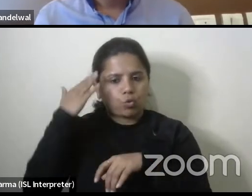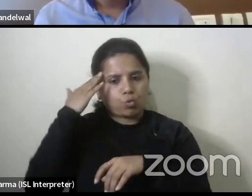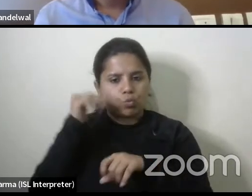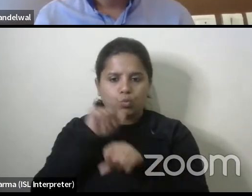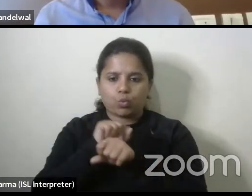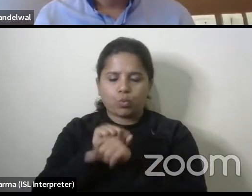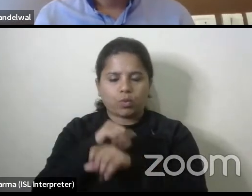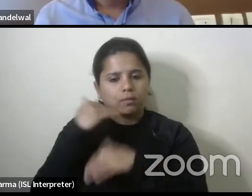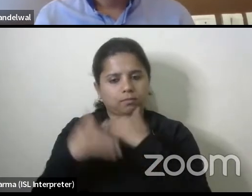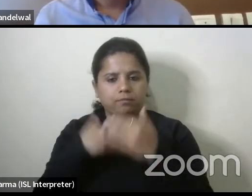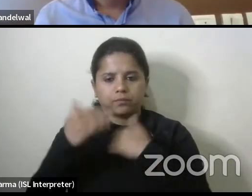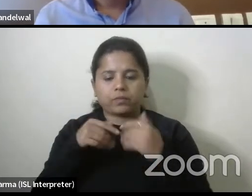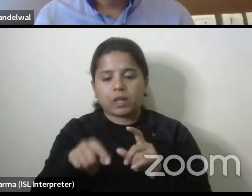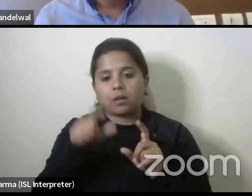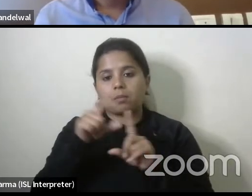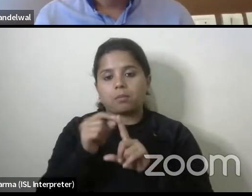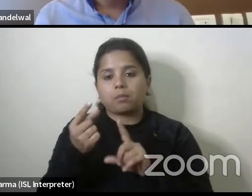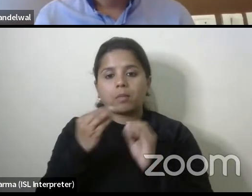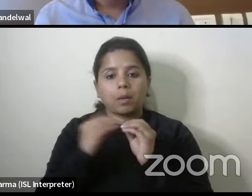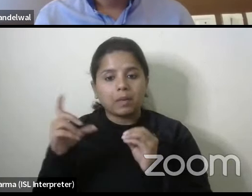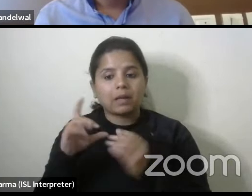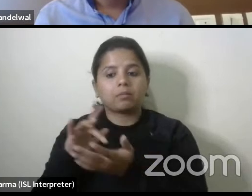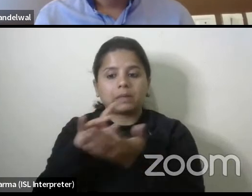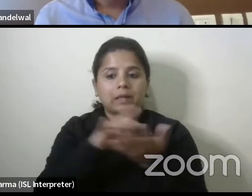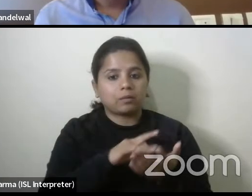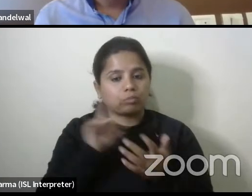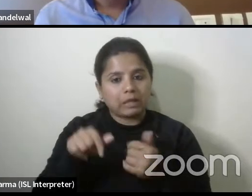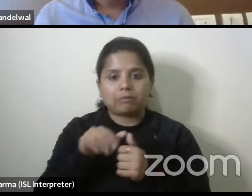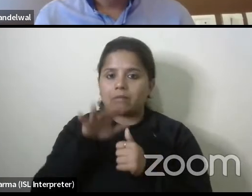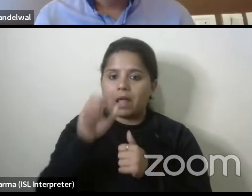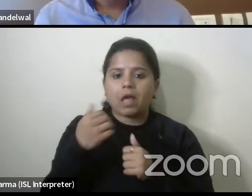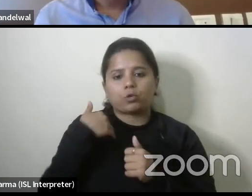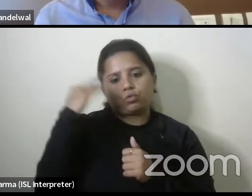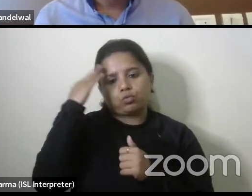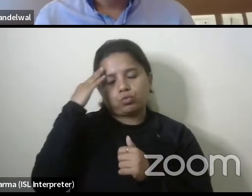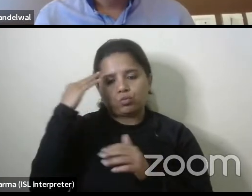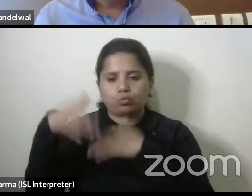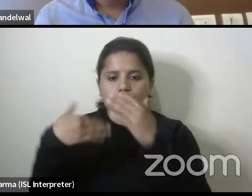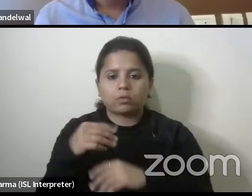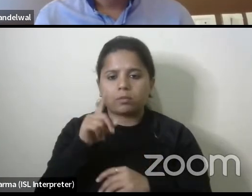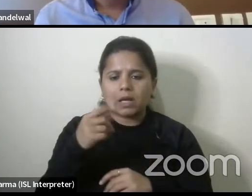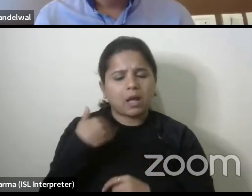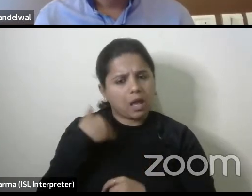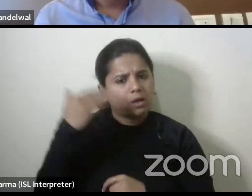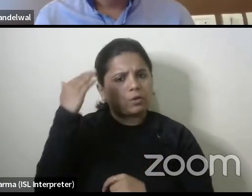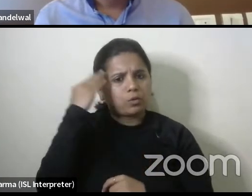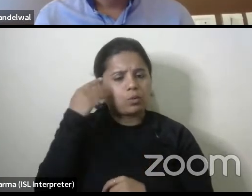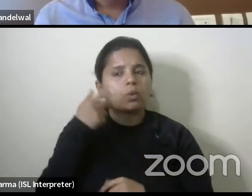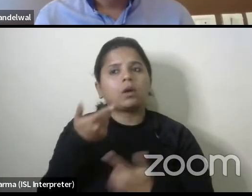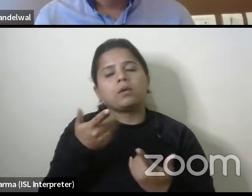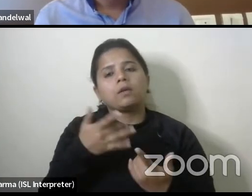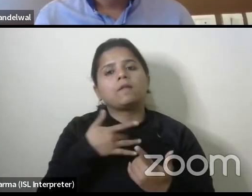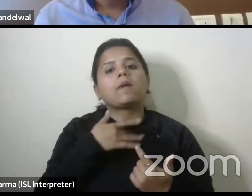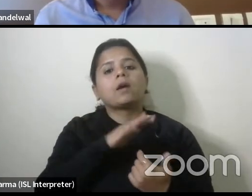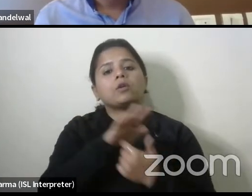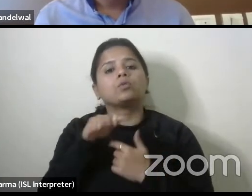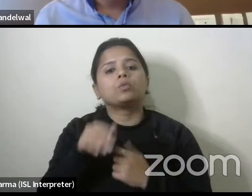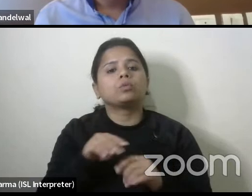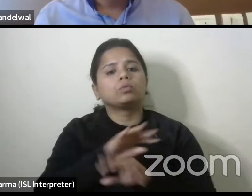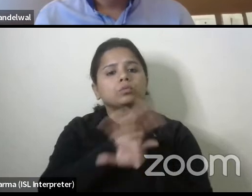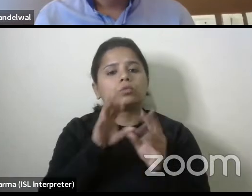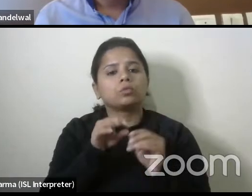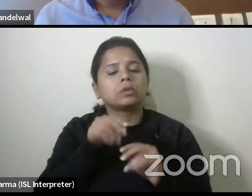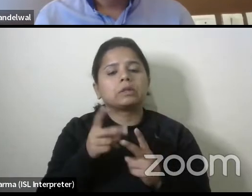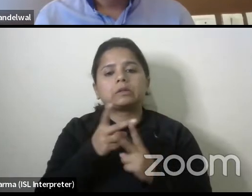know making uh the public spaces that we are working with uh accessible uh i know that you know it goes uh you know it crosses several